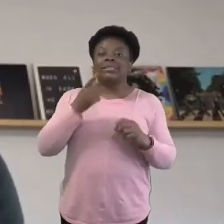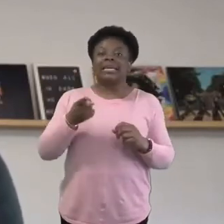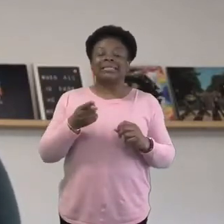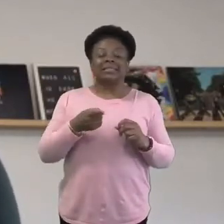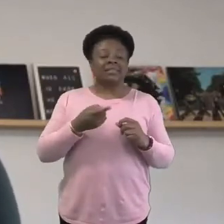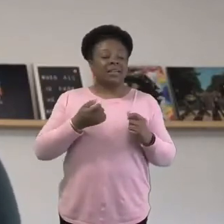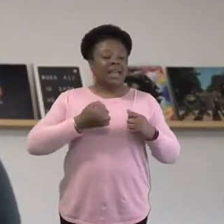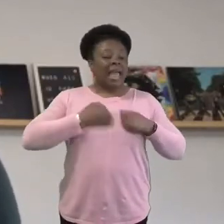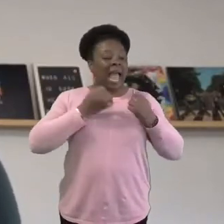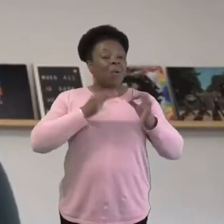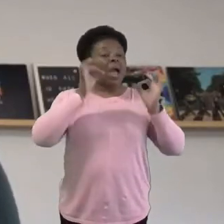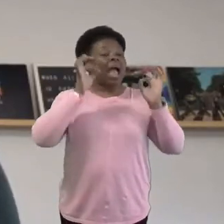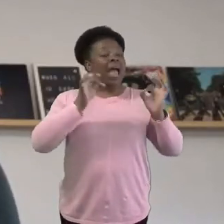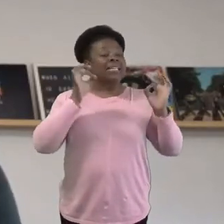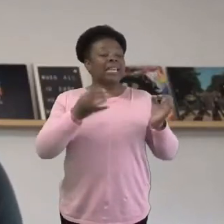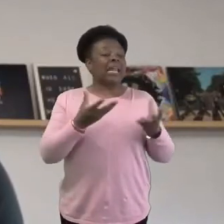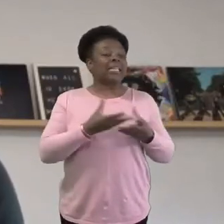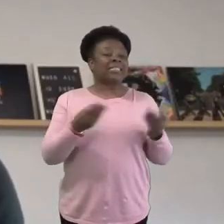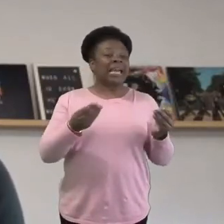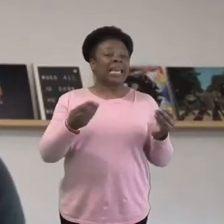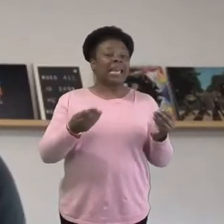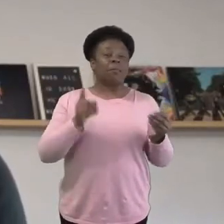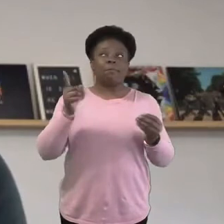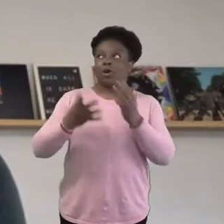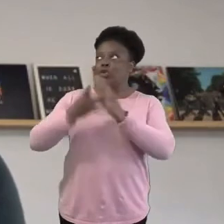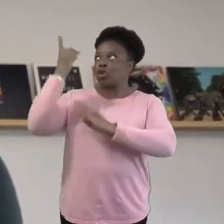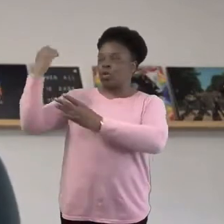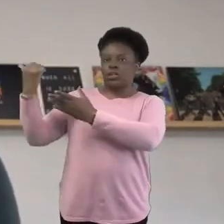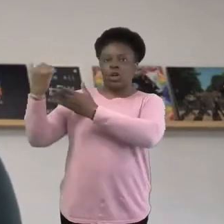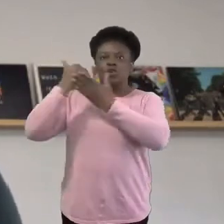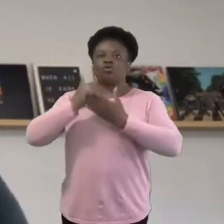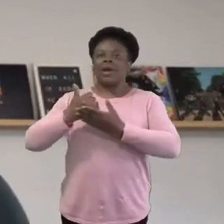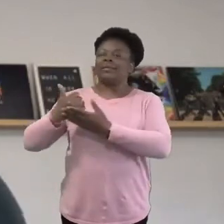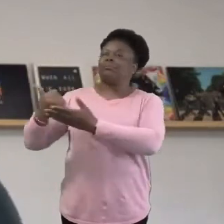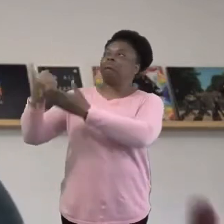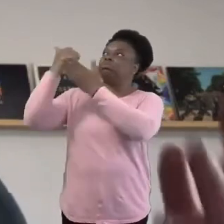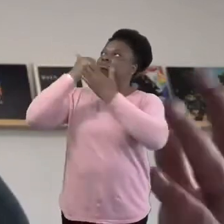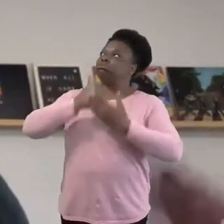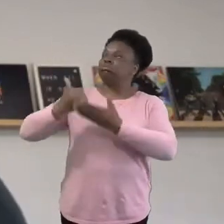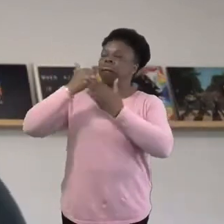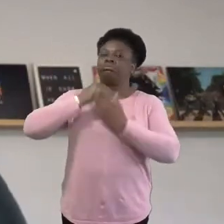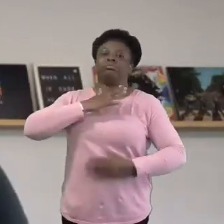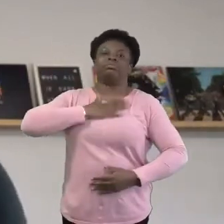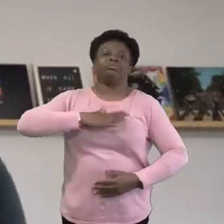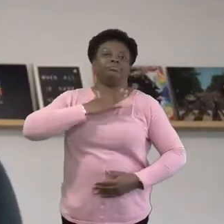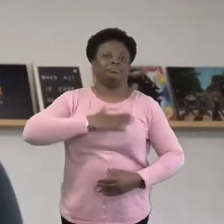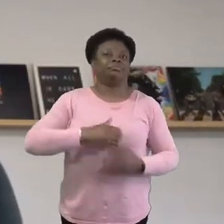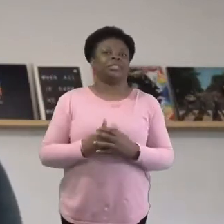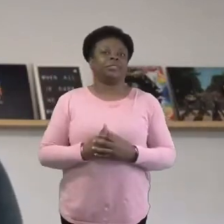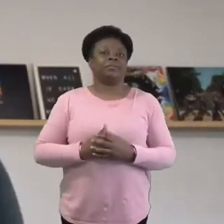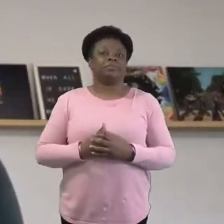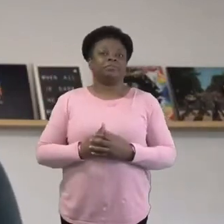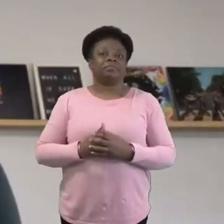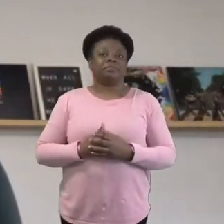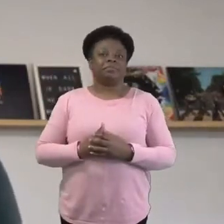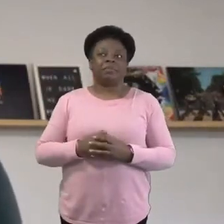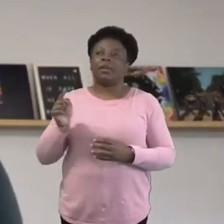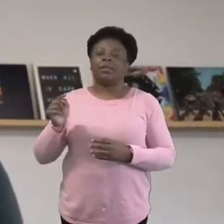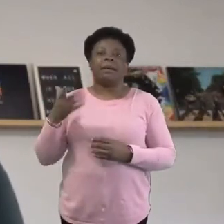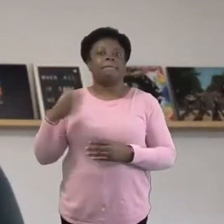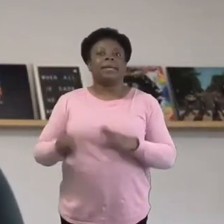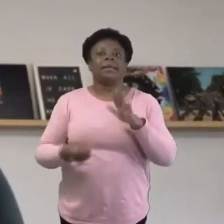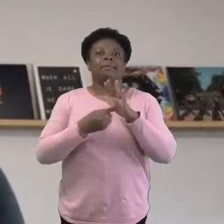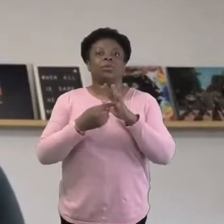abounds. Where the ideal is lacking, God's grace abounds. And this year or so has been so many million miles away from